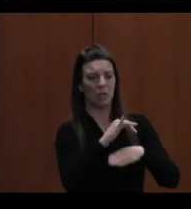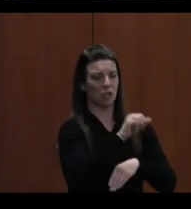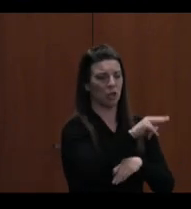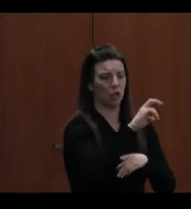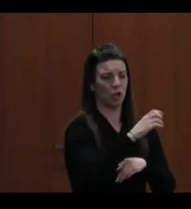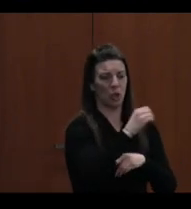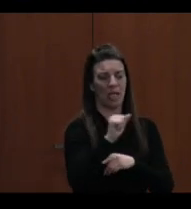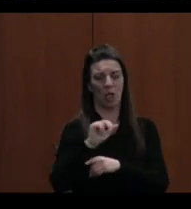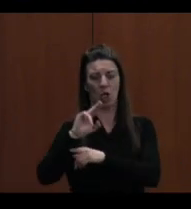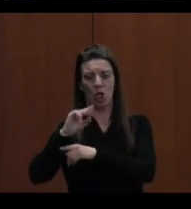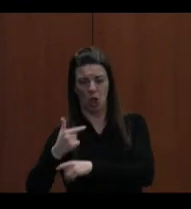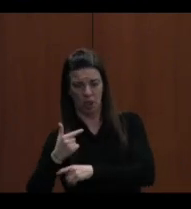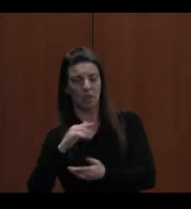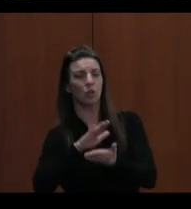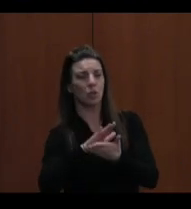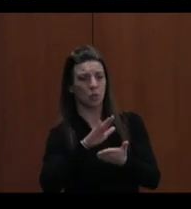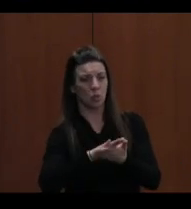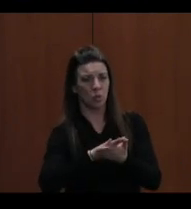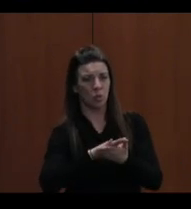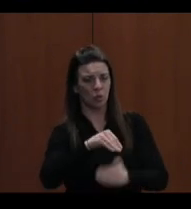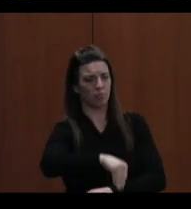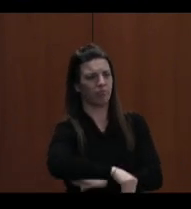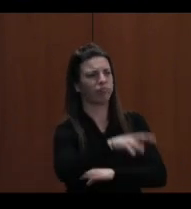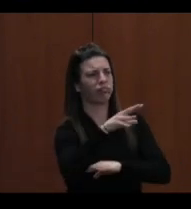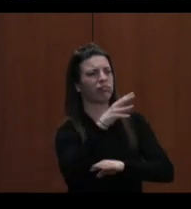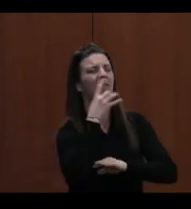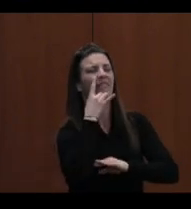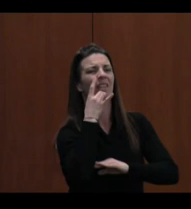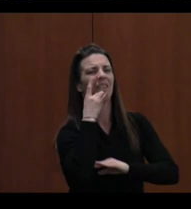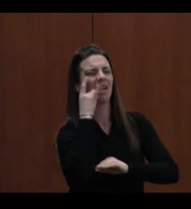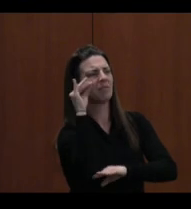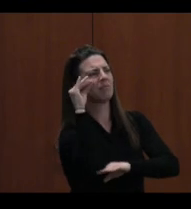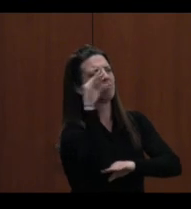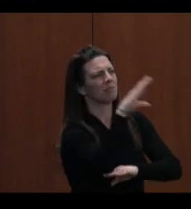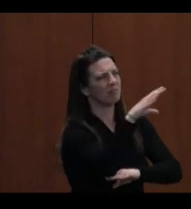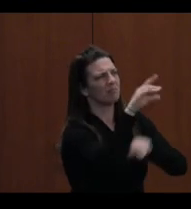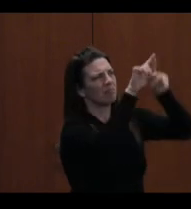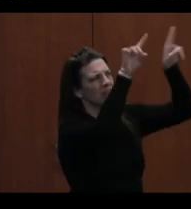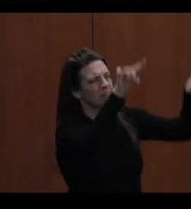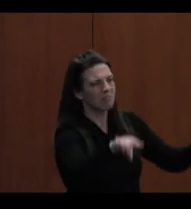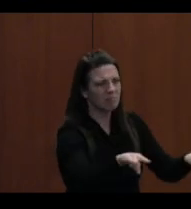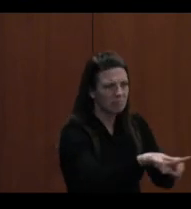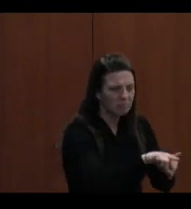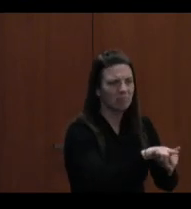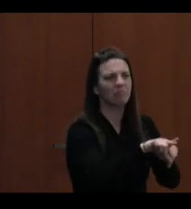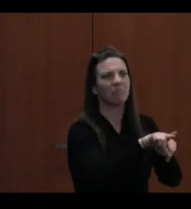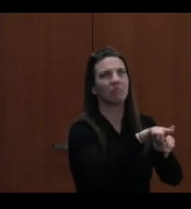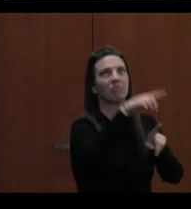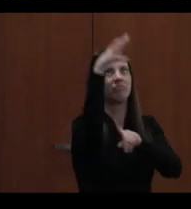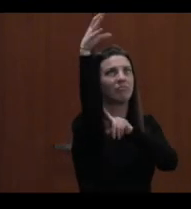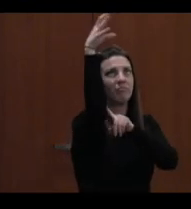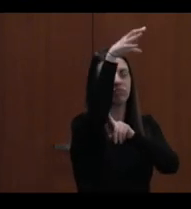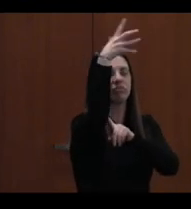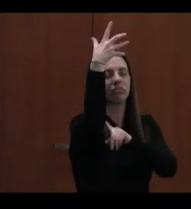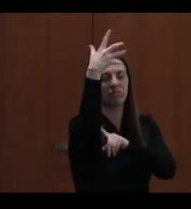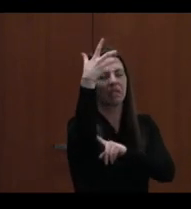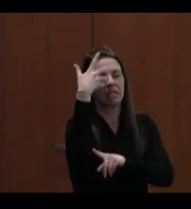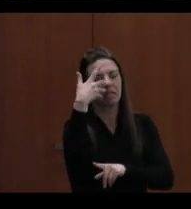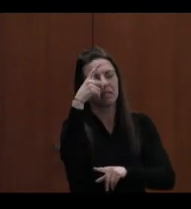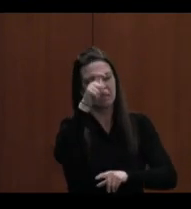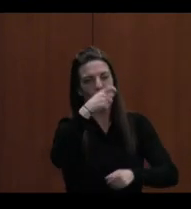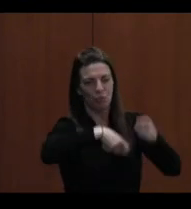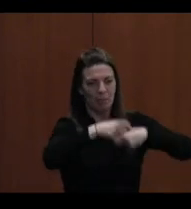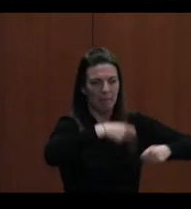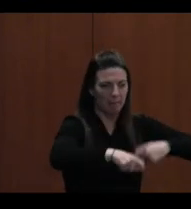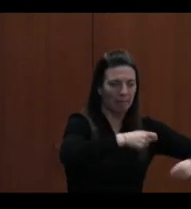projectors, there's new wiring and there's infrastructure upgrades. Those occur each summer. As we talked about in December, the